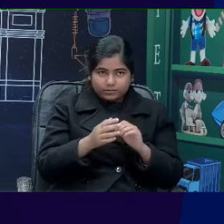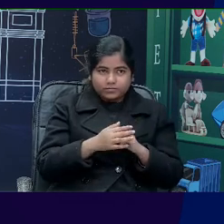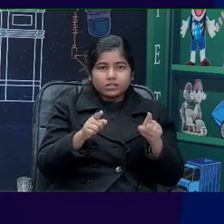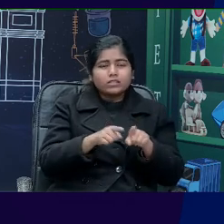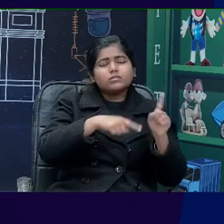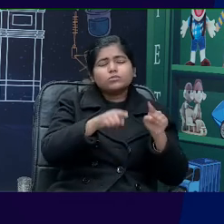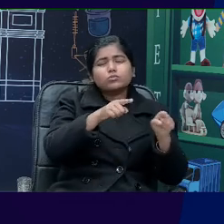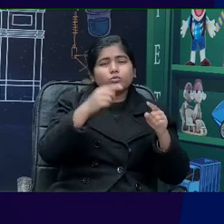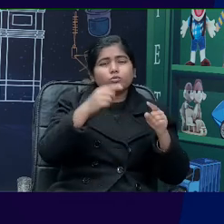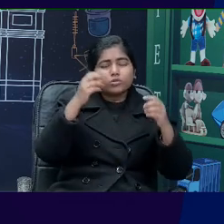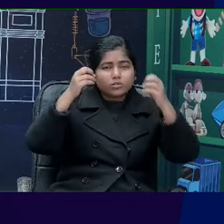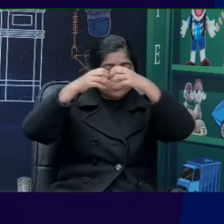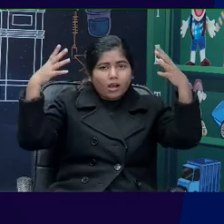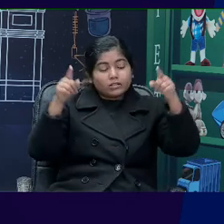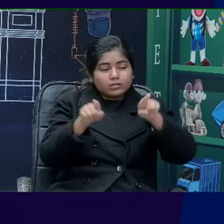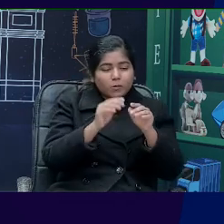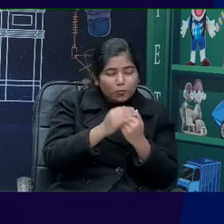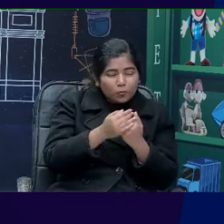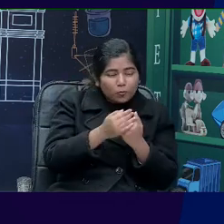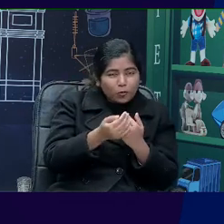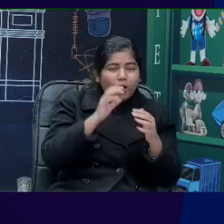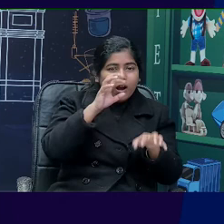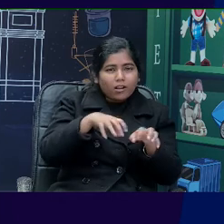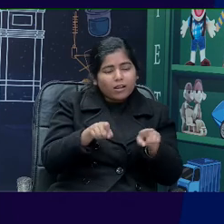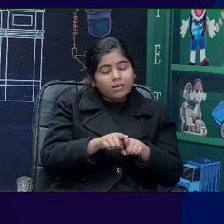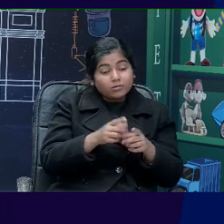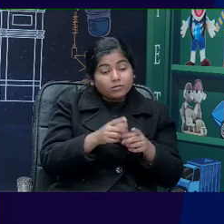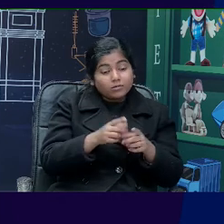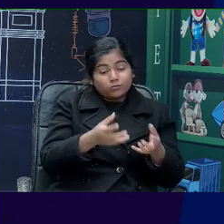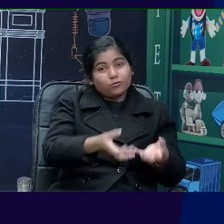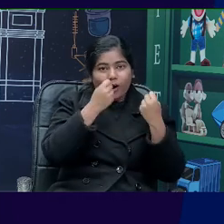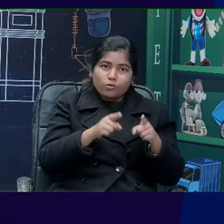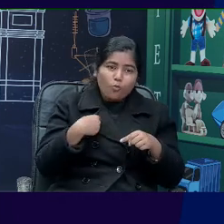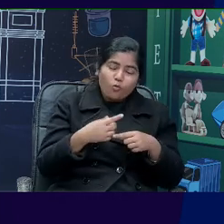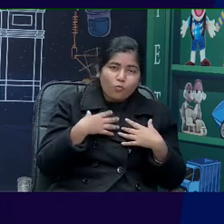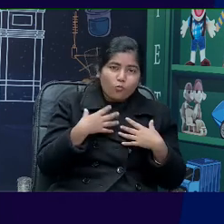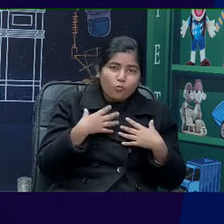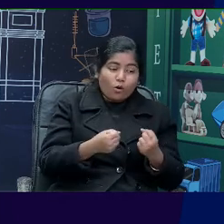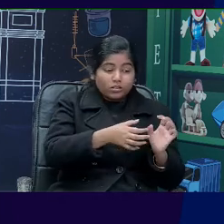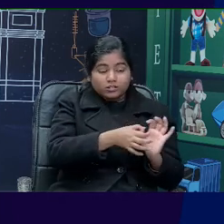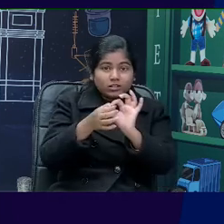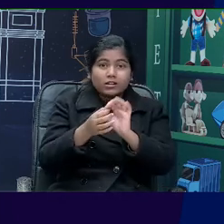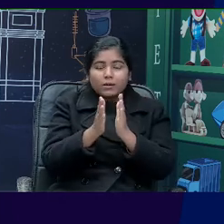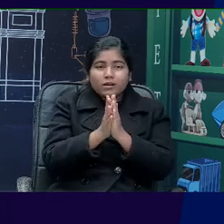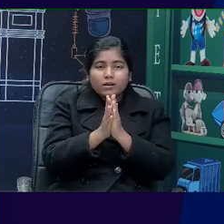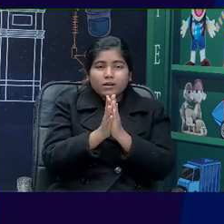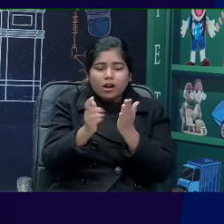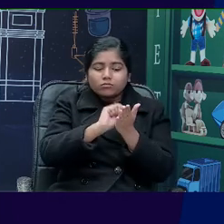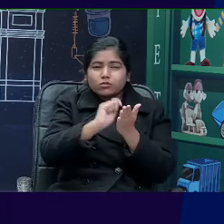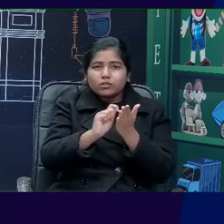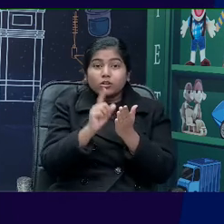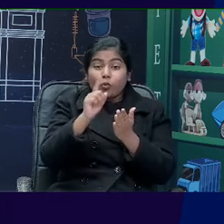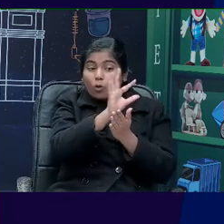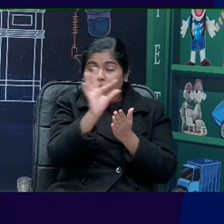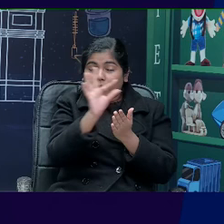imagine you finally get the pet that you had always wanted. Write diary entries for the first one week